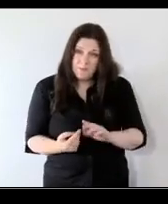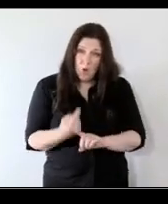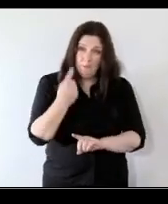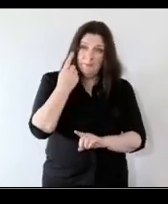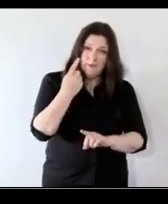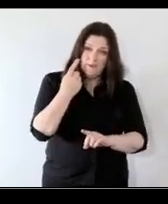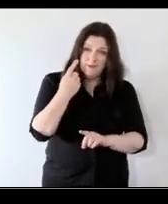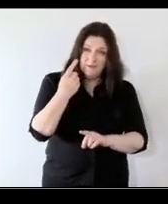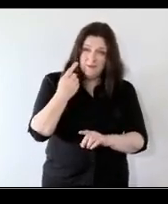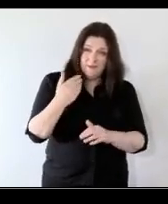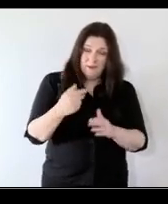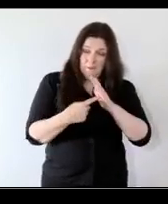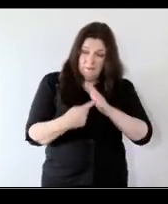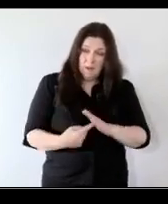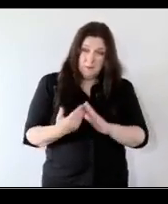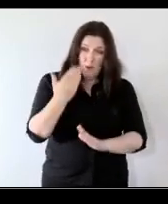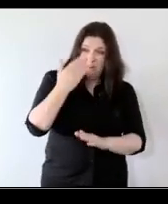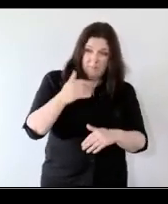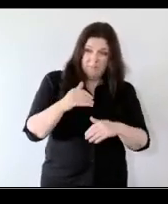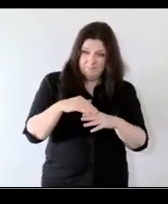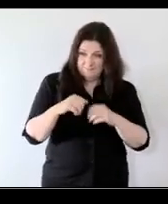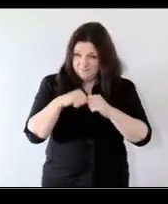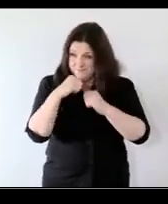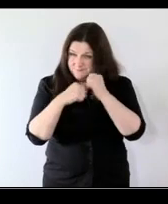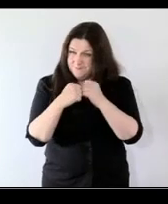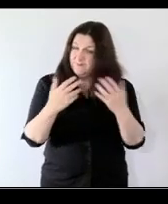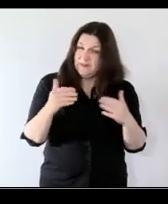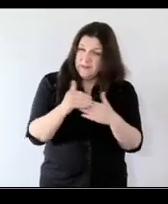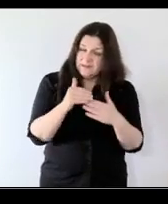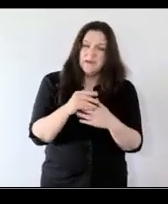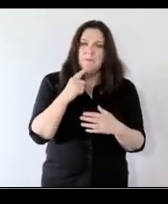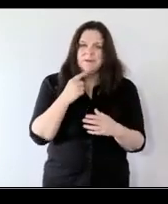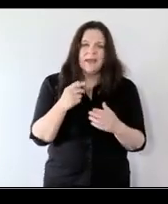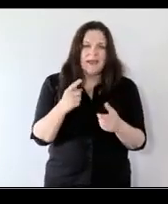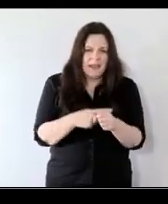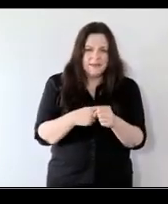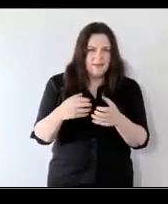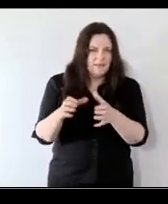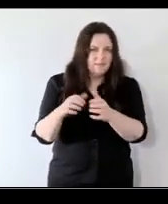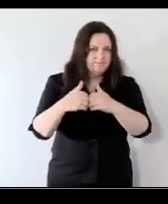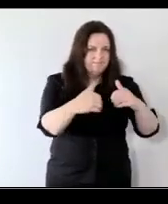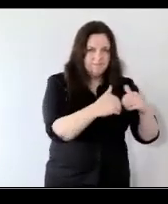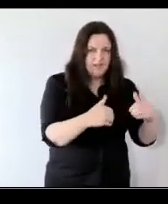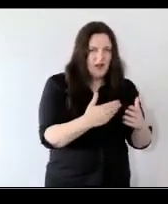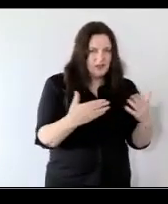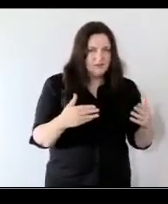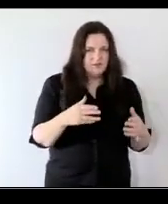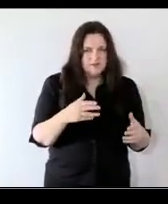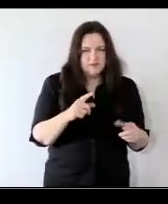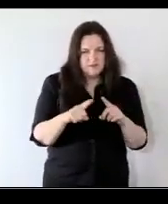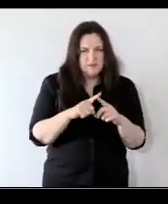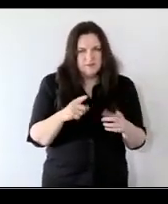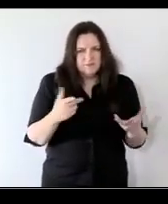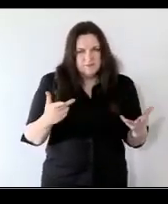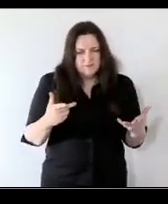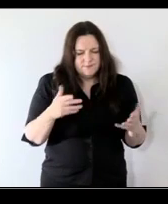but also i think as as people have talked about around the silos and government there's many different approaches i think that are needed to really tackle child poverty and that intergenerational